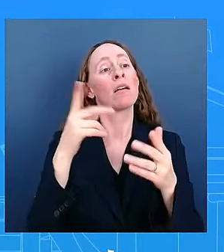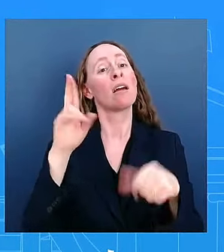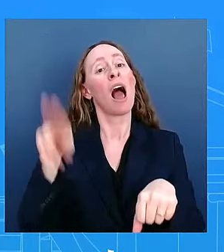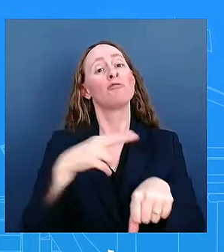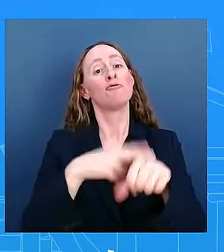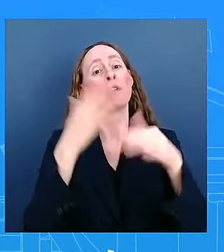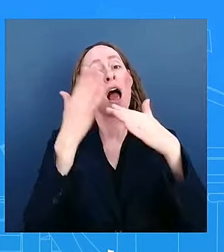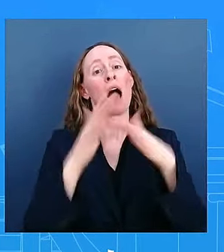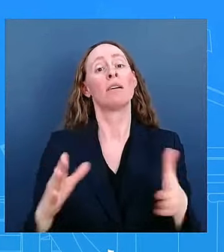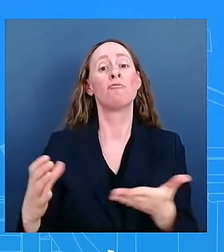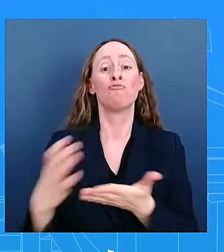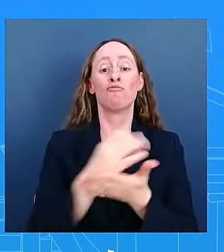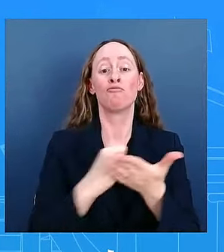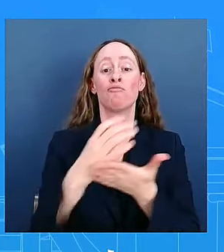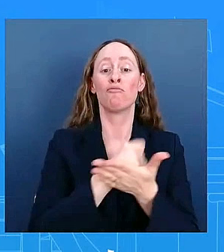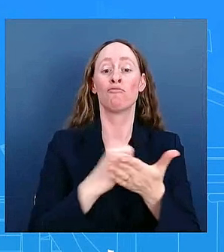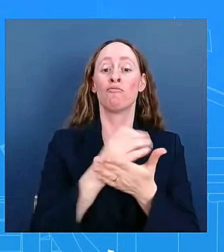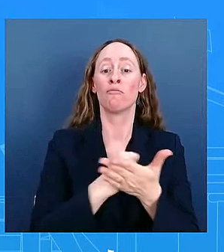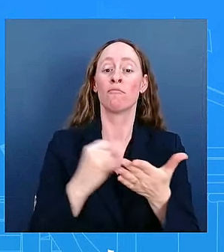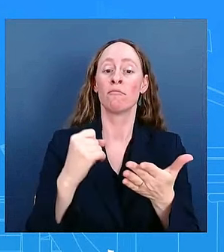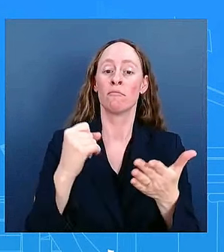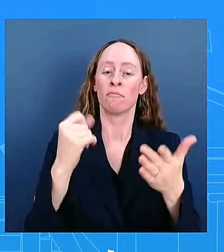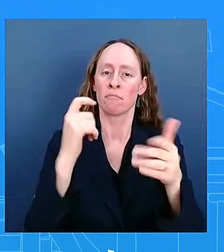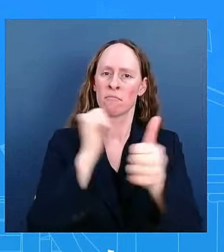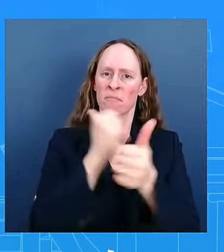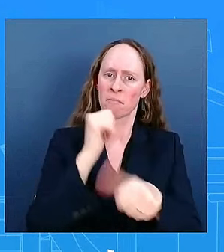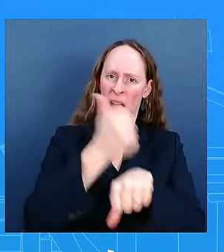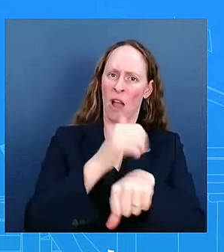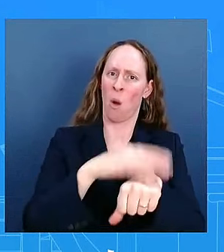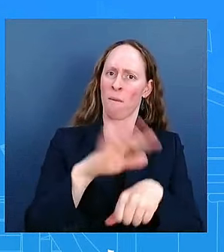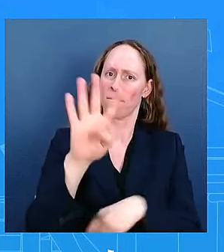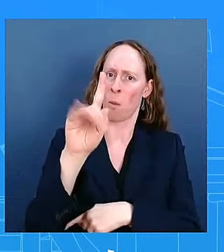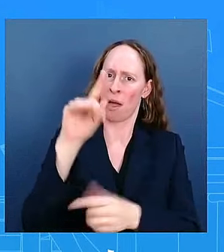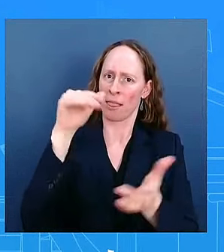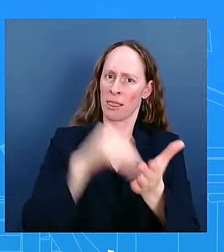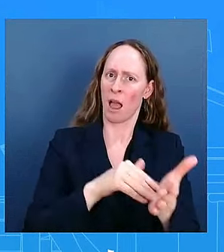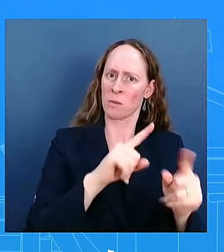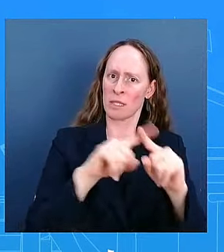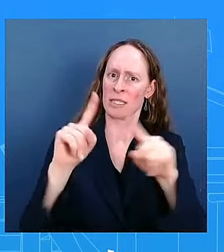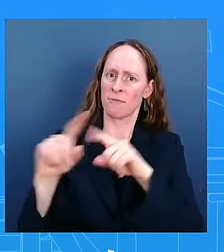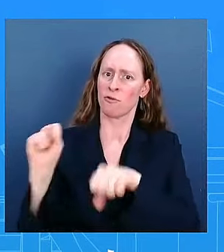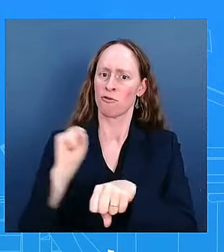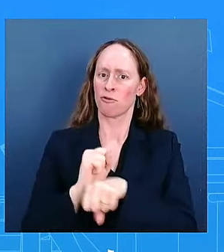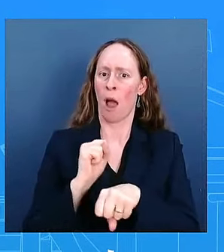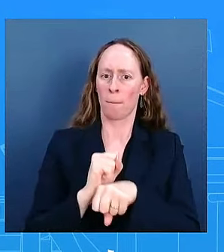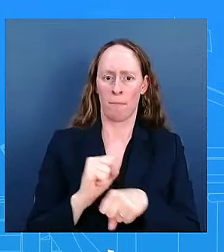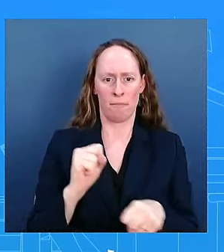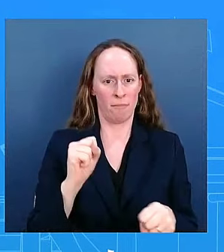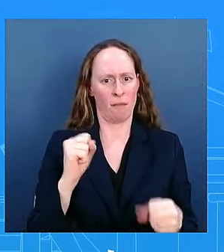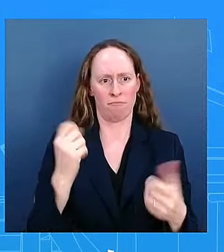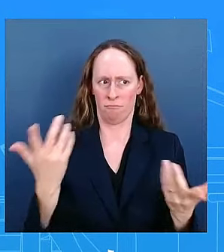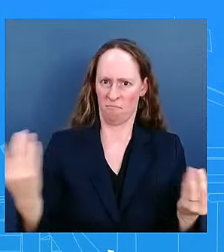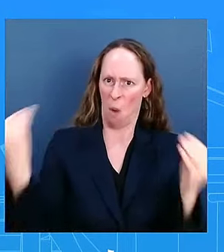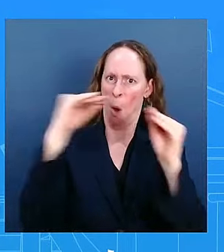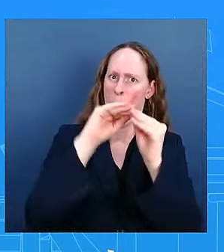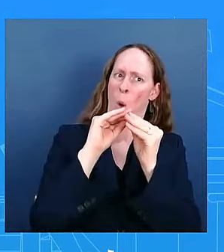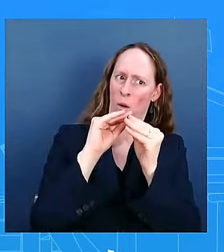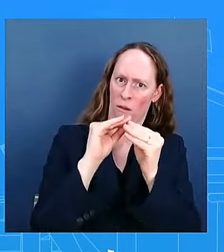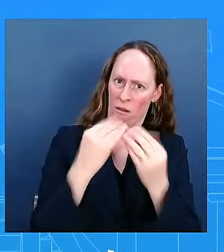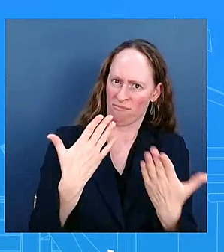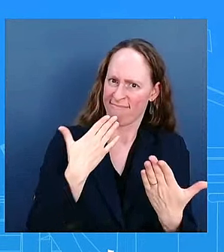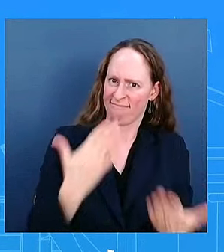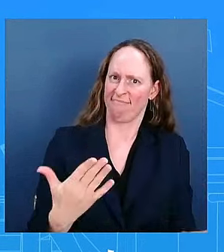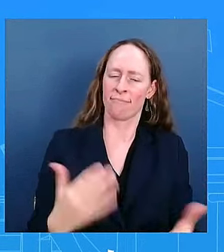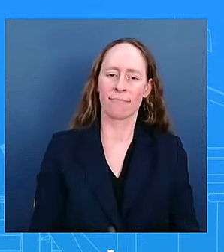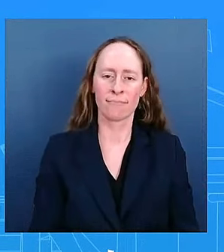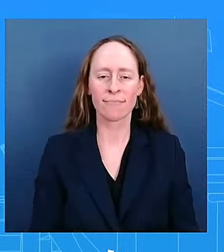the usual monthly strike count note that the east coast port strike ended before it could have an impact or an effect on the